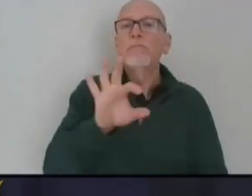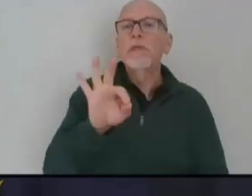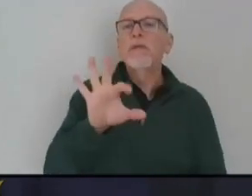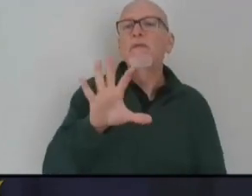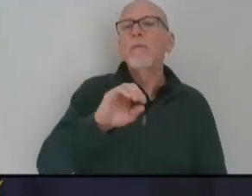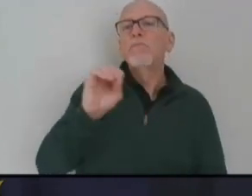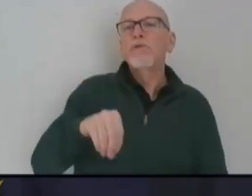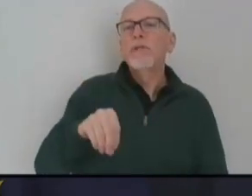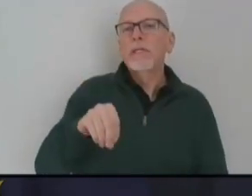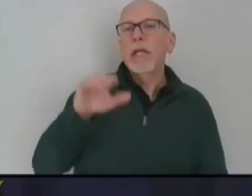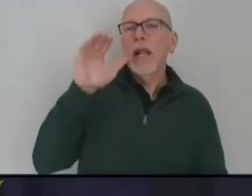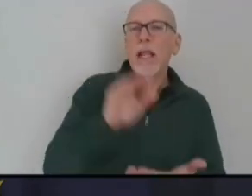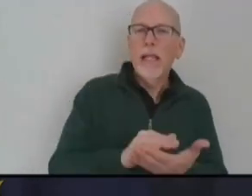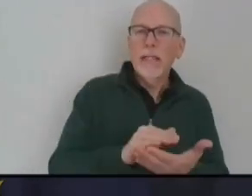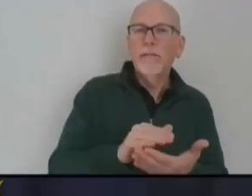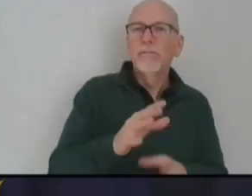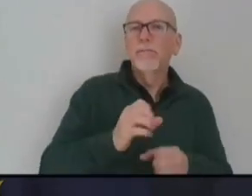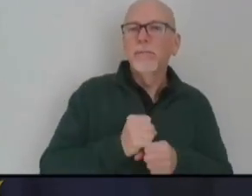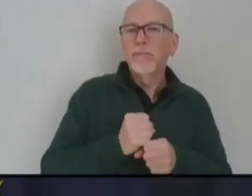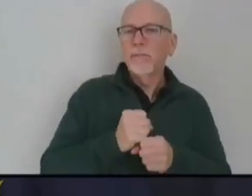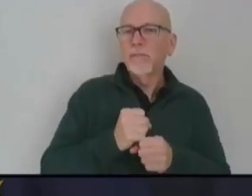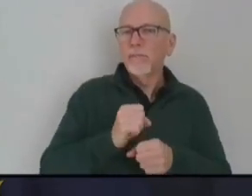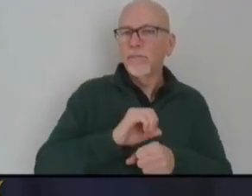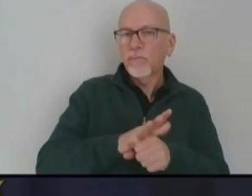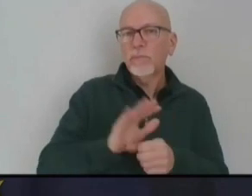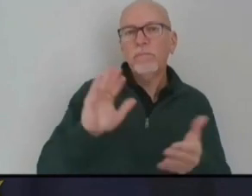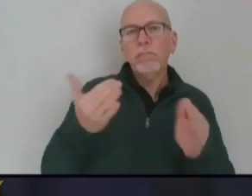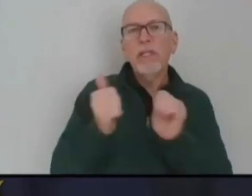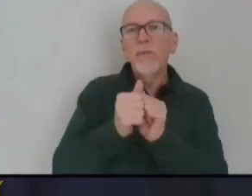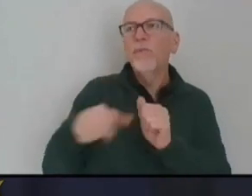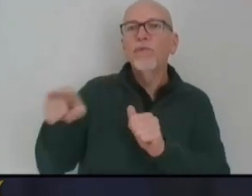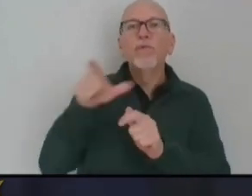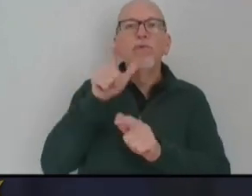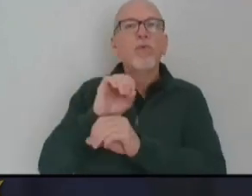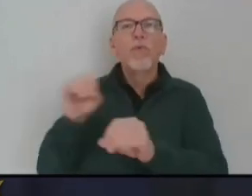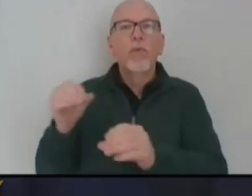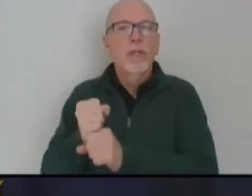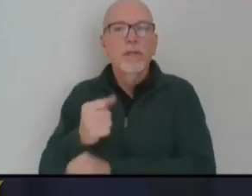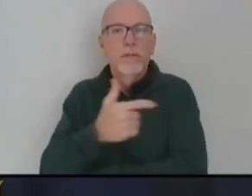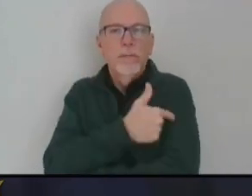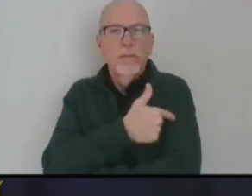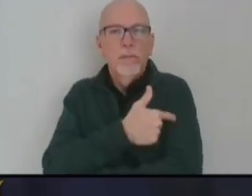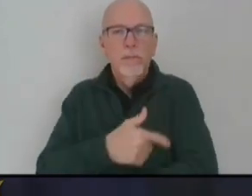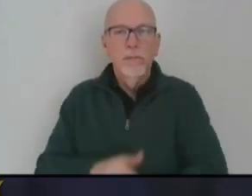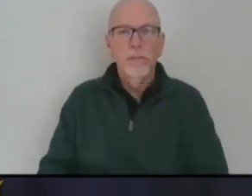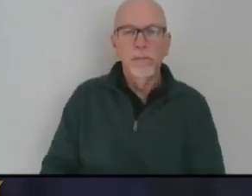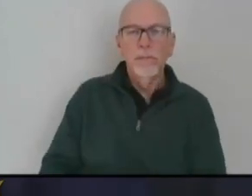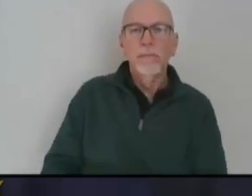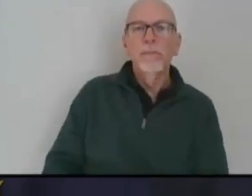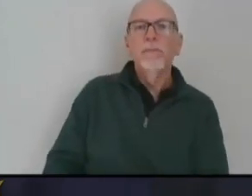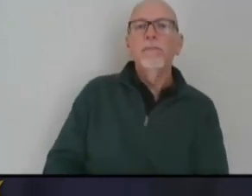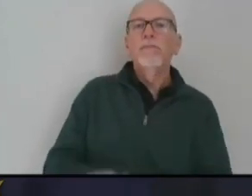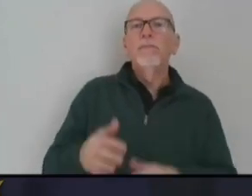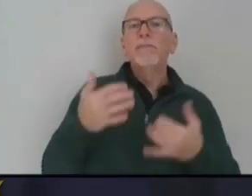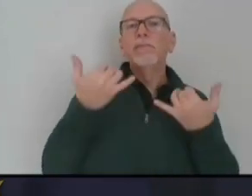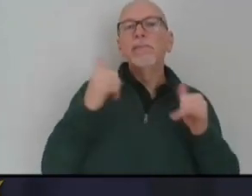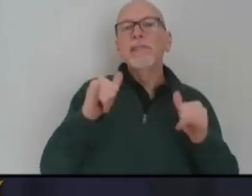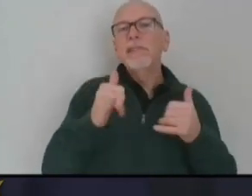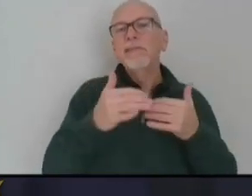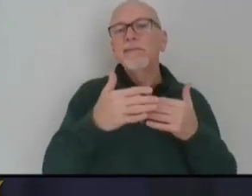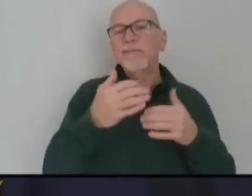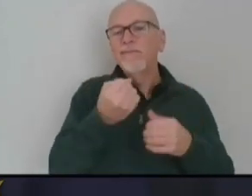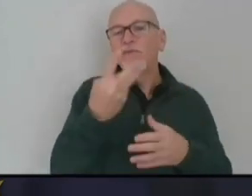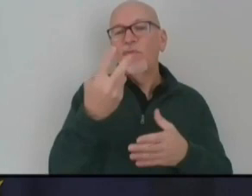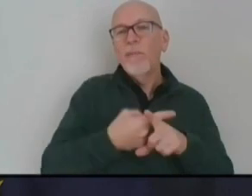fewer cases of COVID-19 compared to those who did not receive it. We are several months out from trial participants receiving